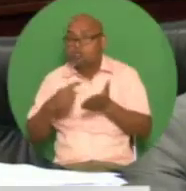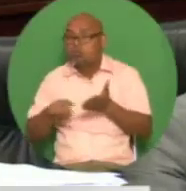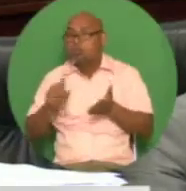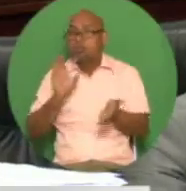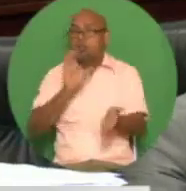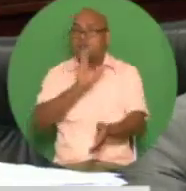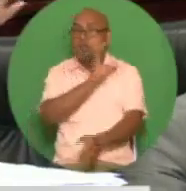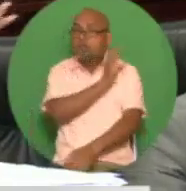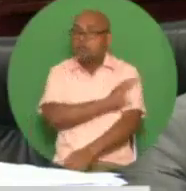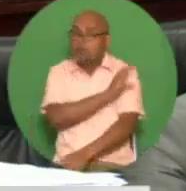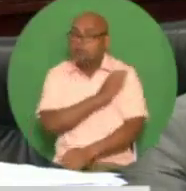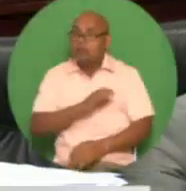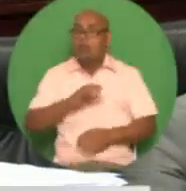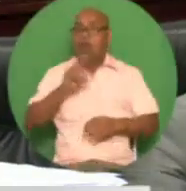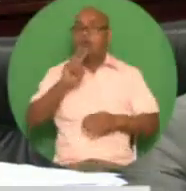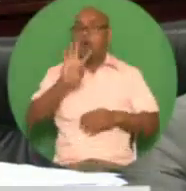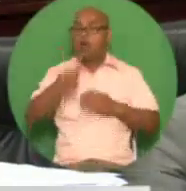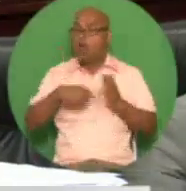on a similar basis i